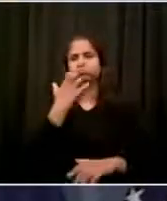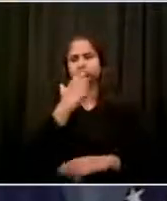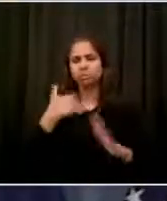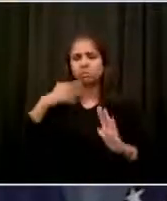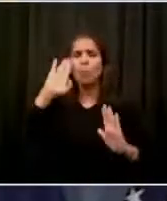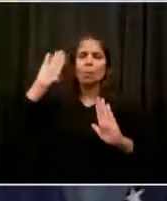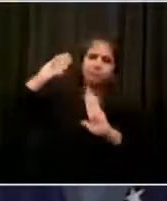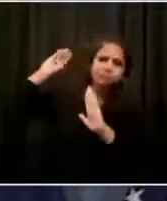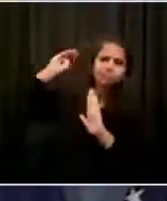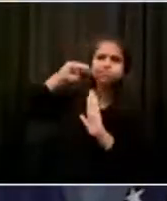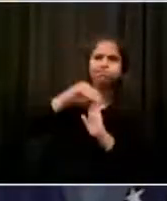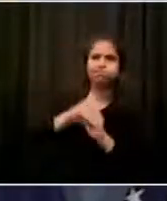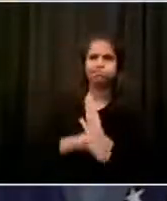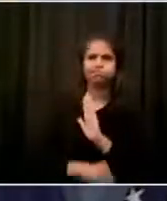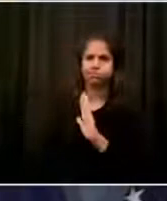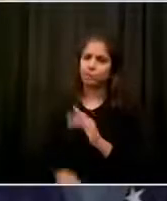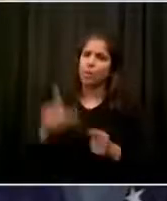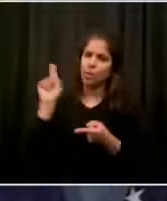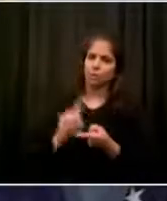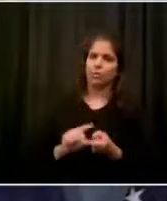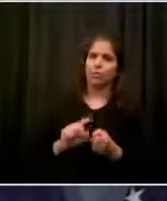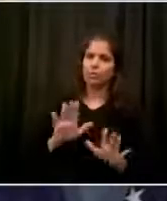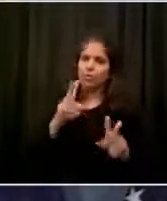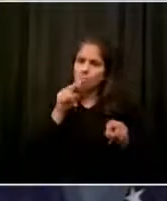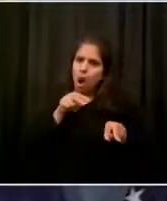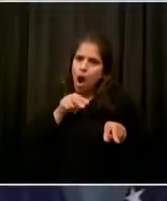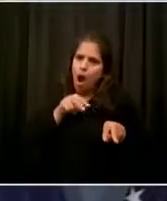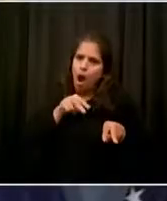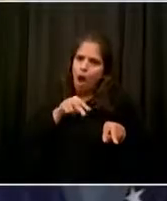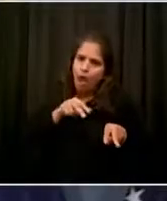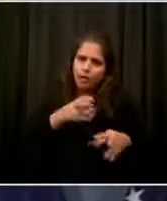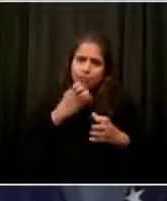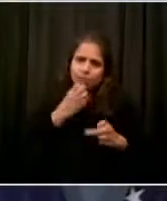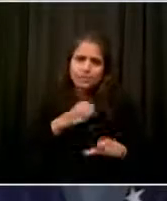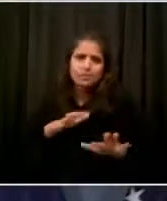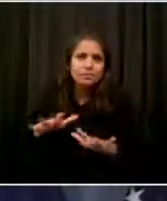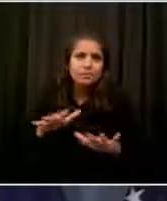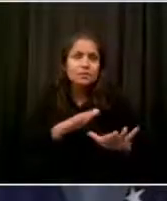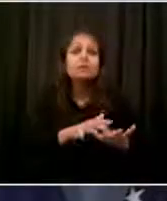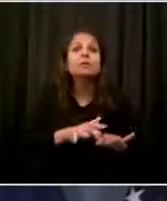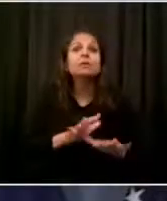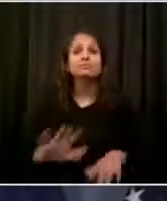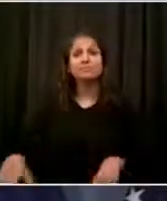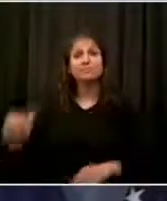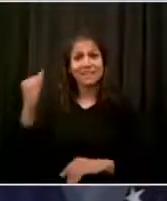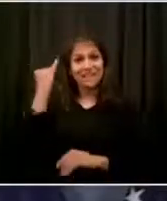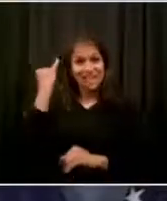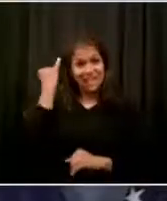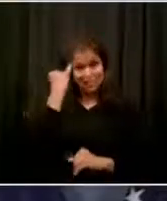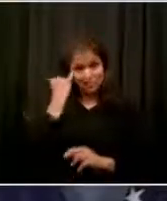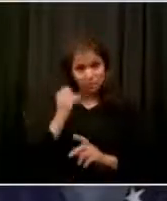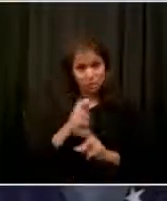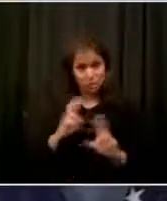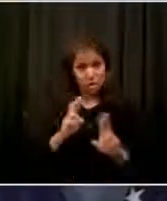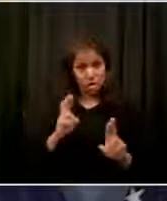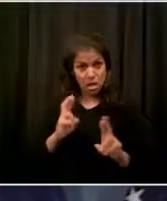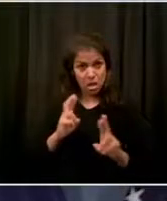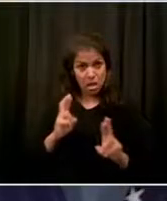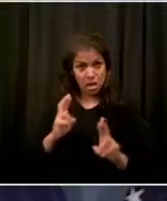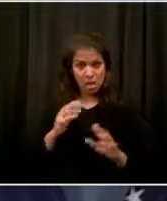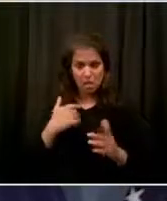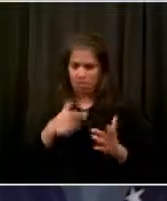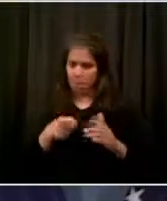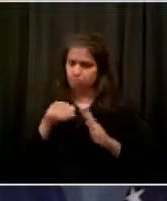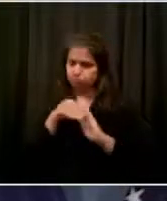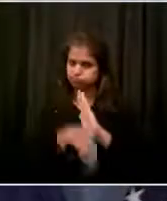something so difficult in these next few weeks, bring back hundreds of thousands of workers and ensure that we keep the coronavirus